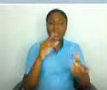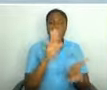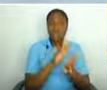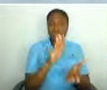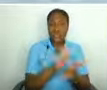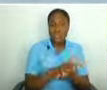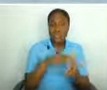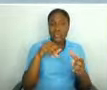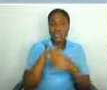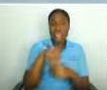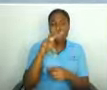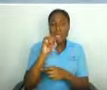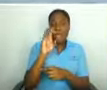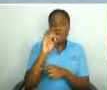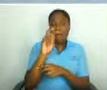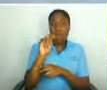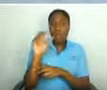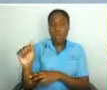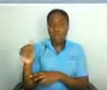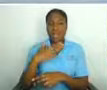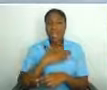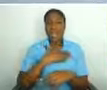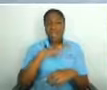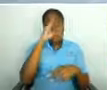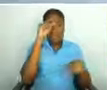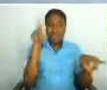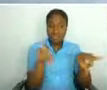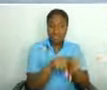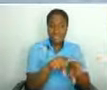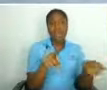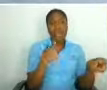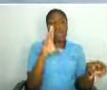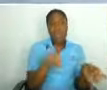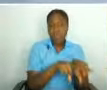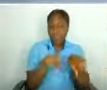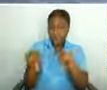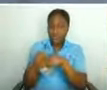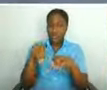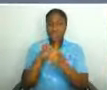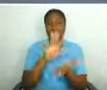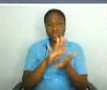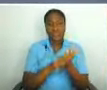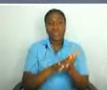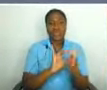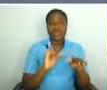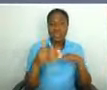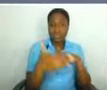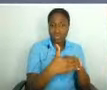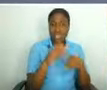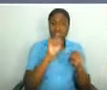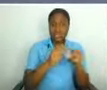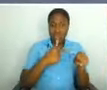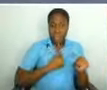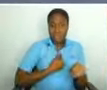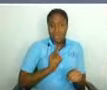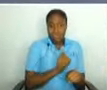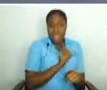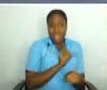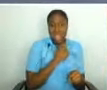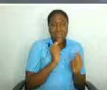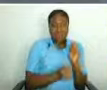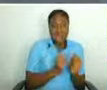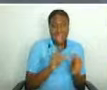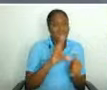My brother went to Hope Valley Experimental. So Mashaal is not just Trinidadian, proud